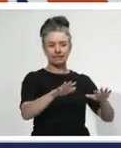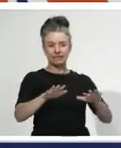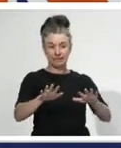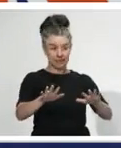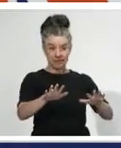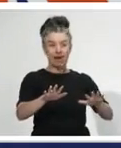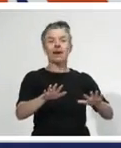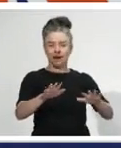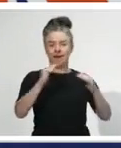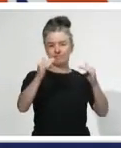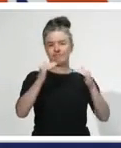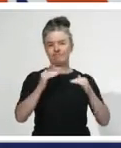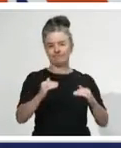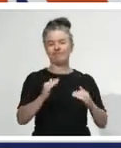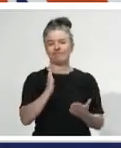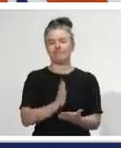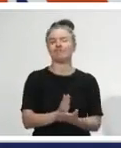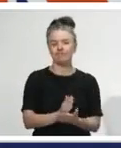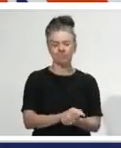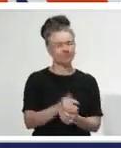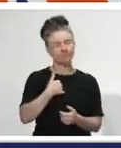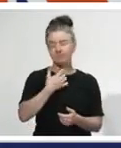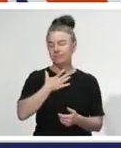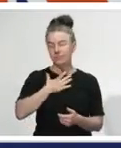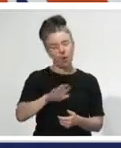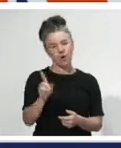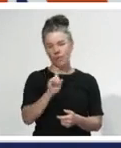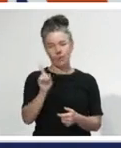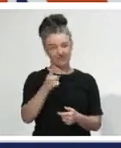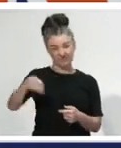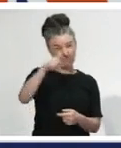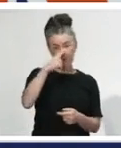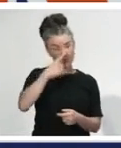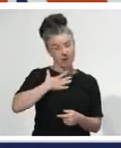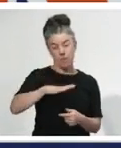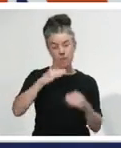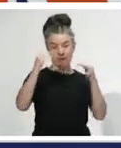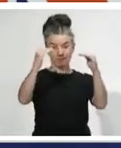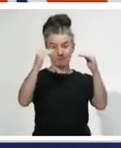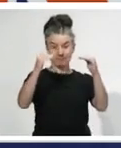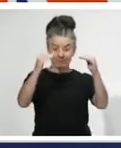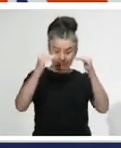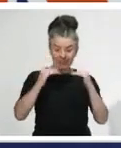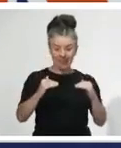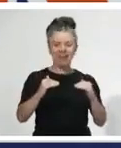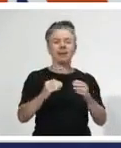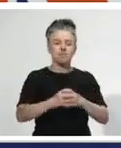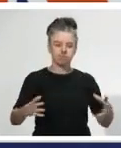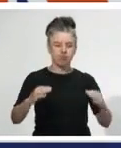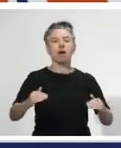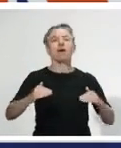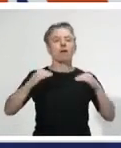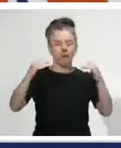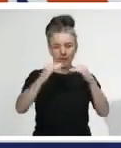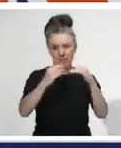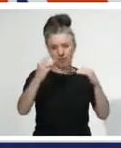moving with greater confidence. The last thing anyone wants is us to move prematurely, have a resurgence and go back. That will be very